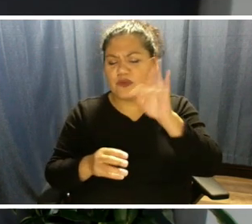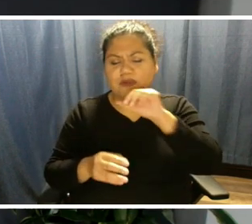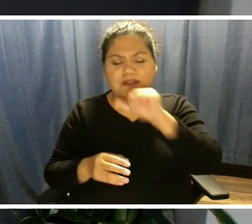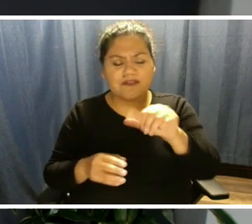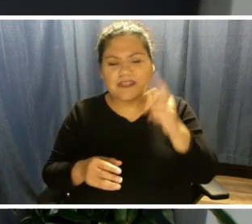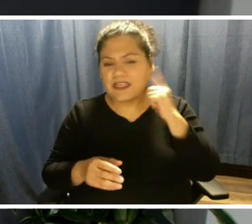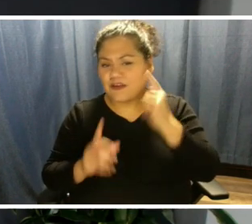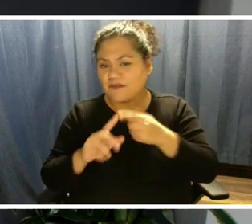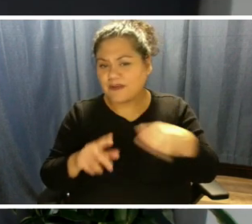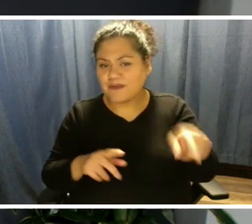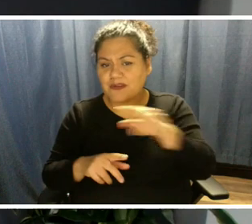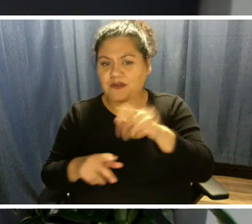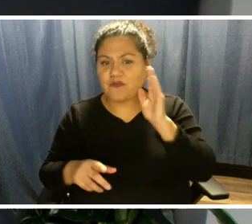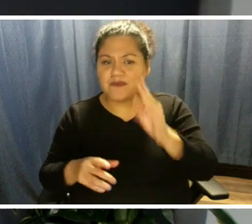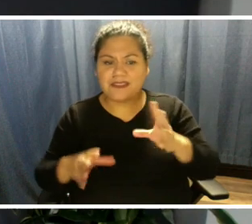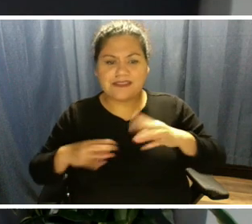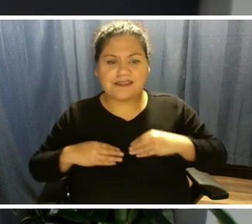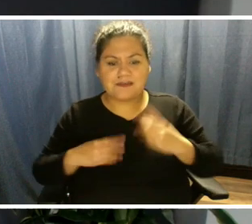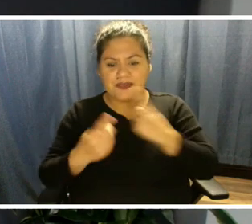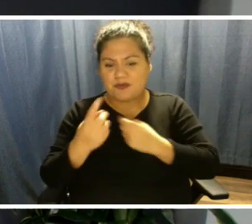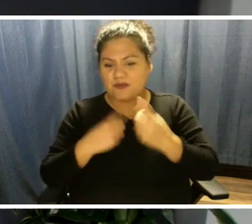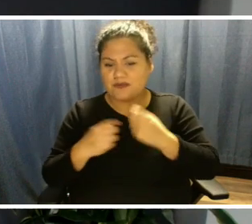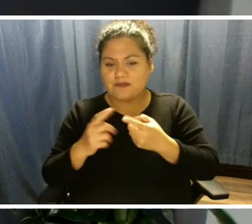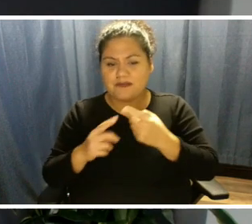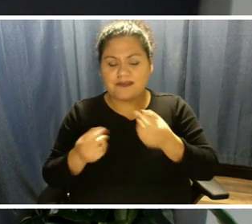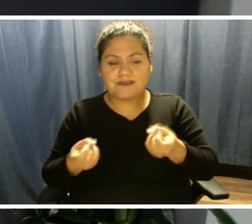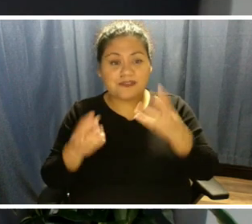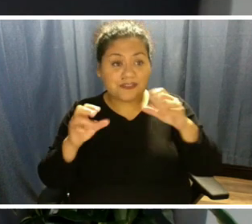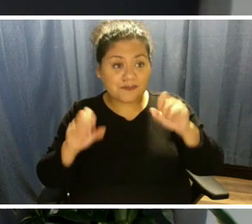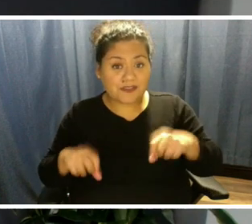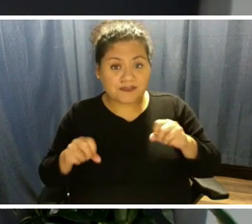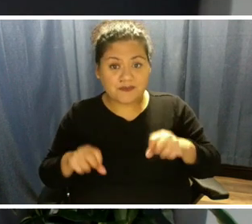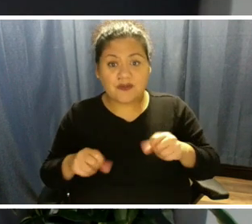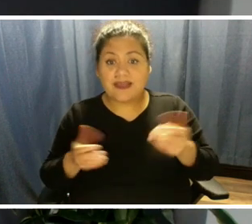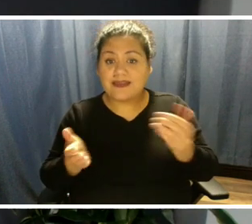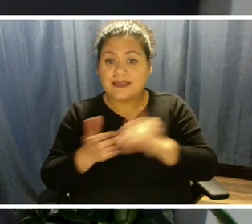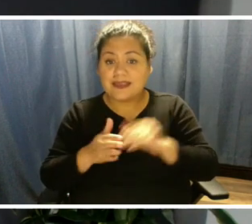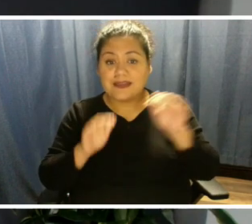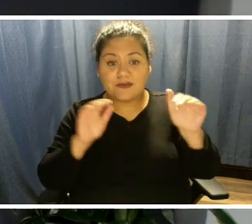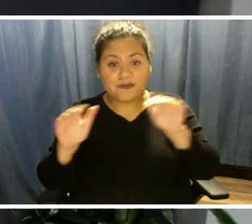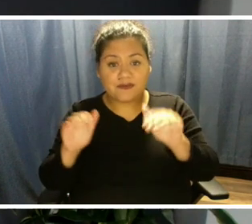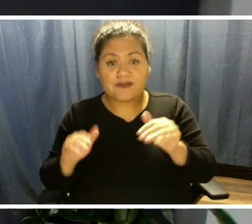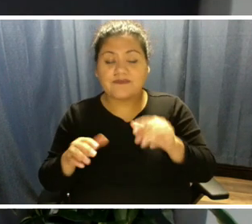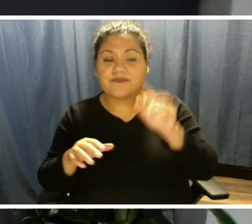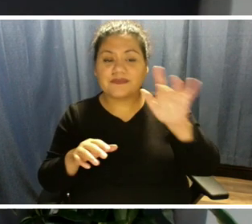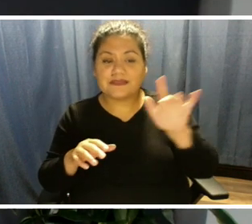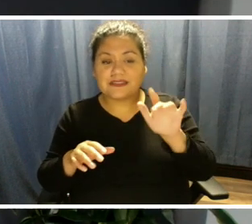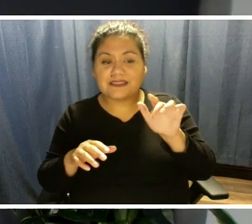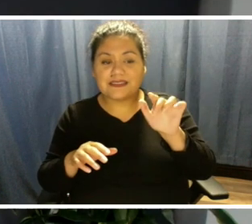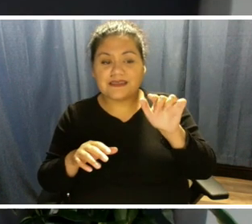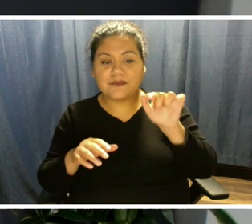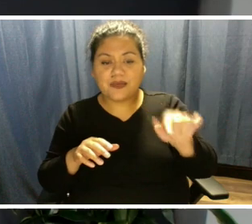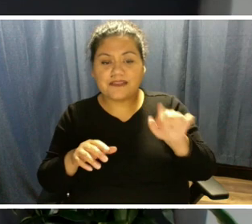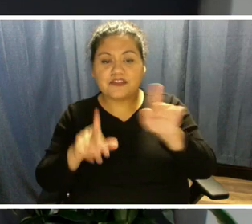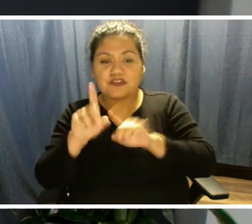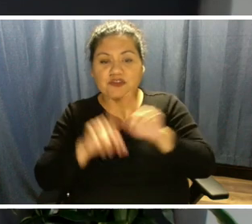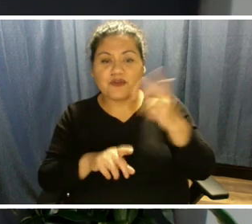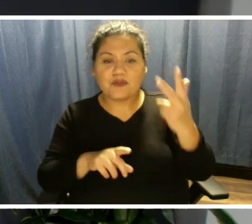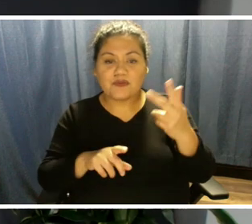many questions from participants as we possibly can. And again, as a reminder, dial star 3 to answer a question.